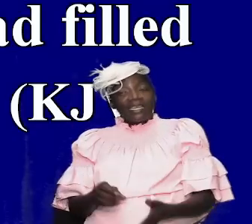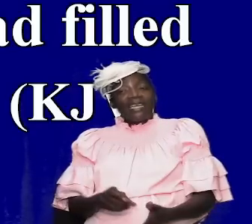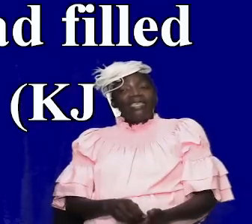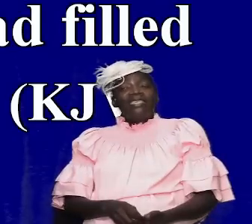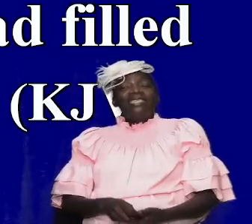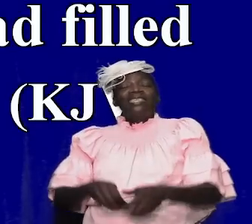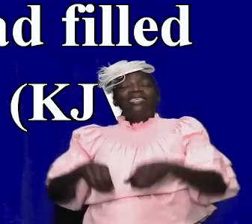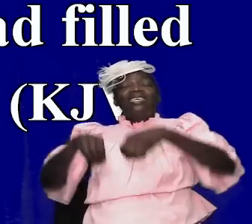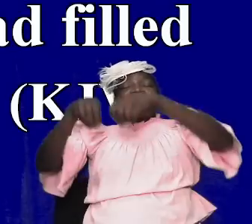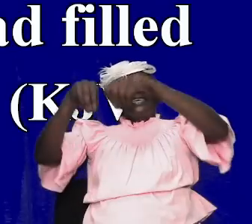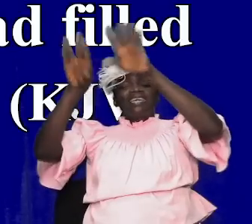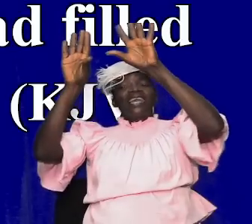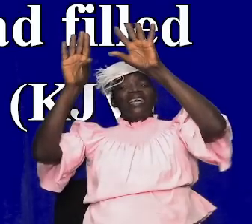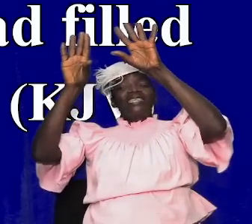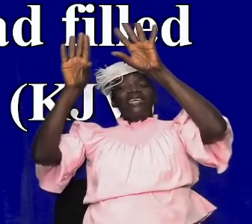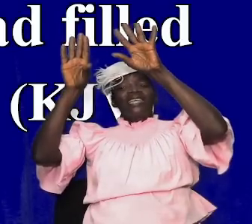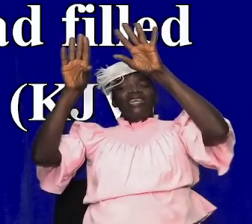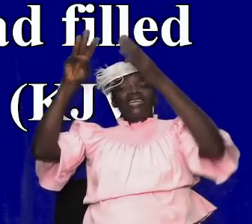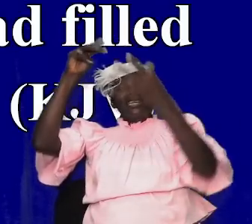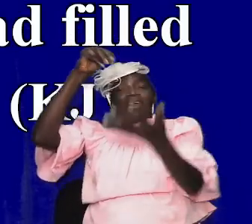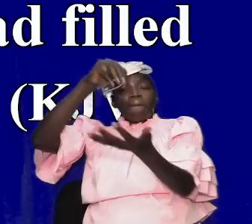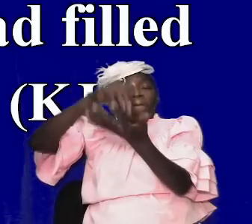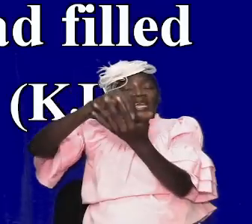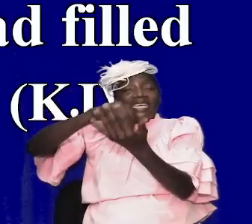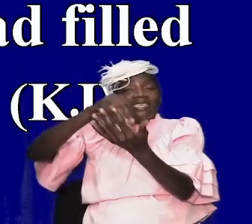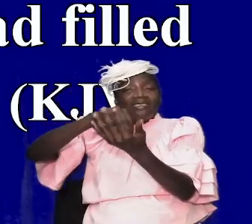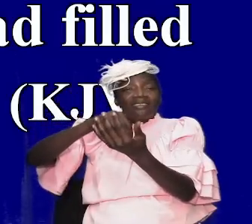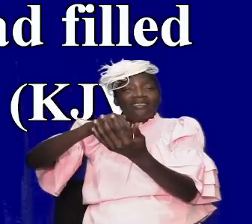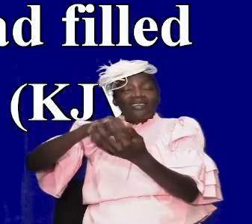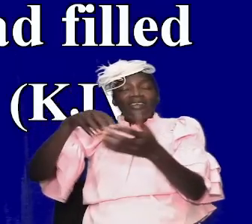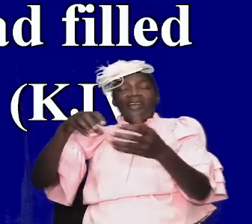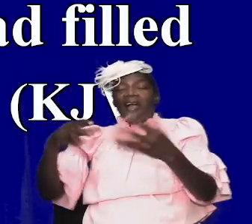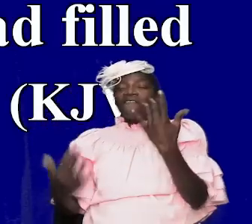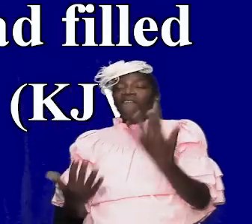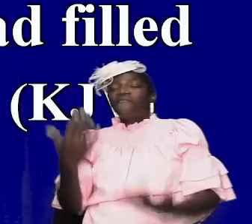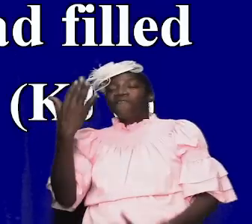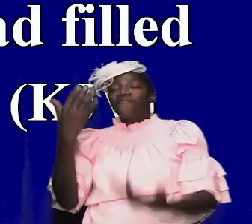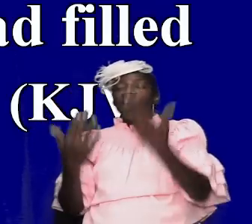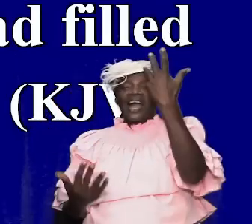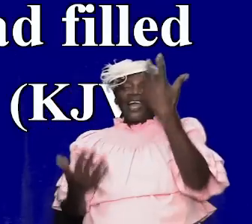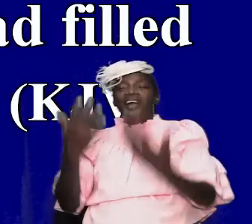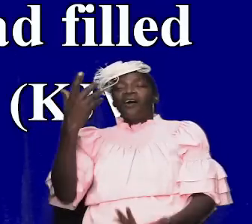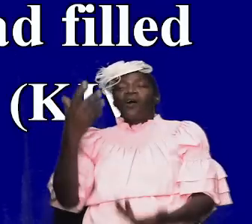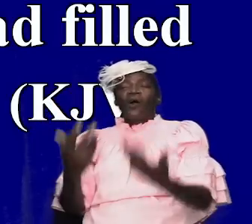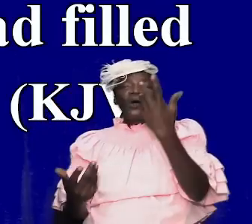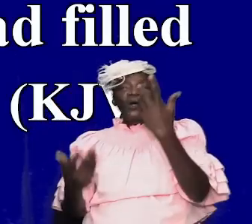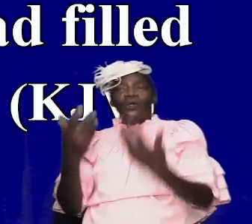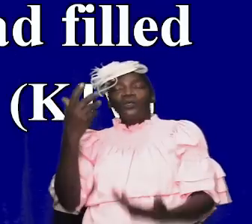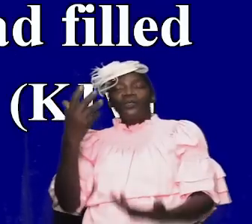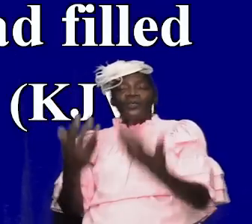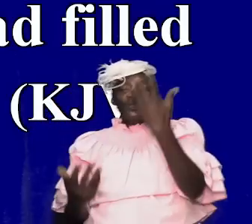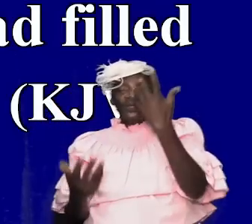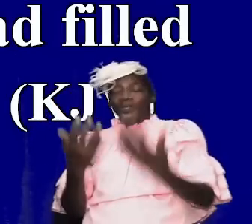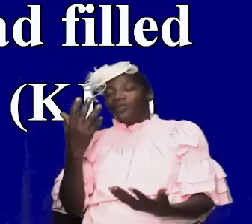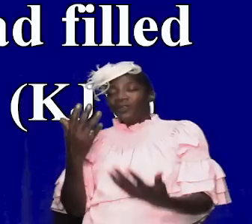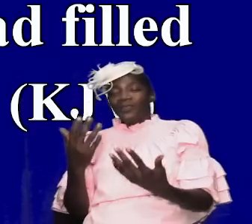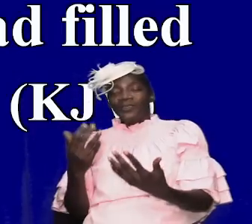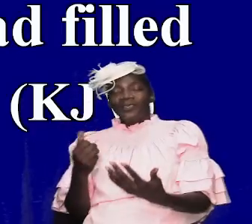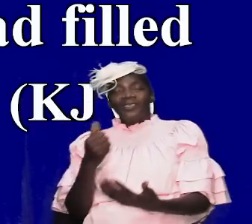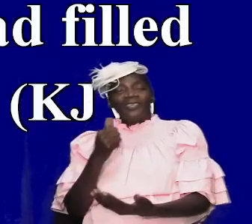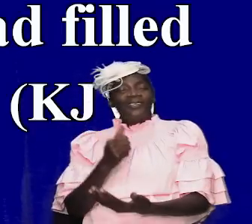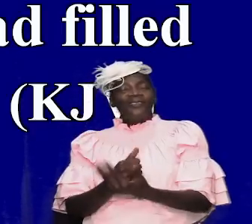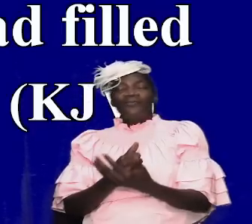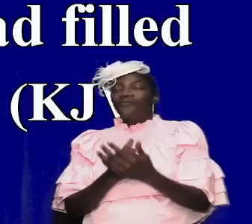it and in the midst of the dedication fire came down and after the offerings were consumed